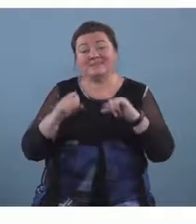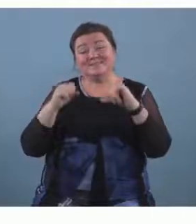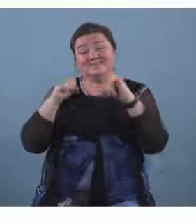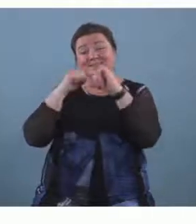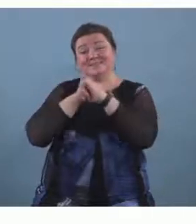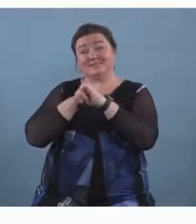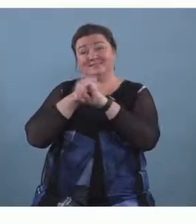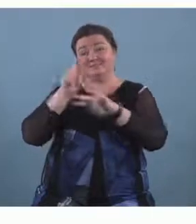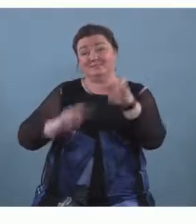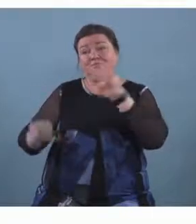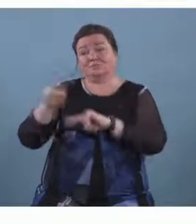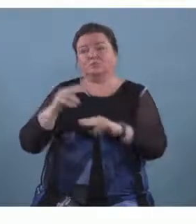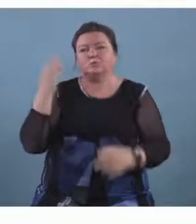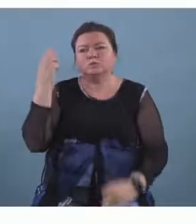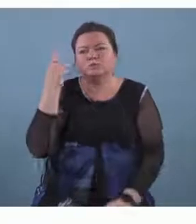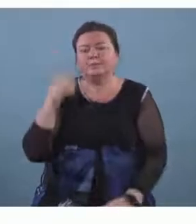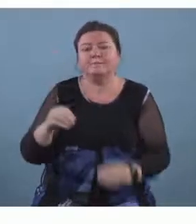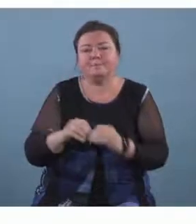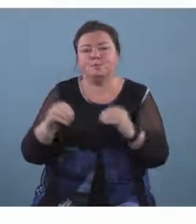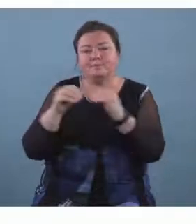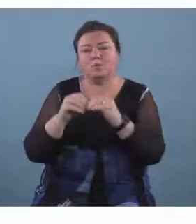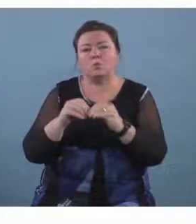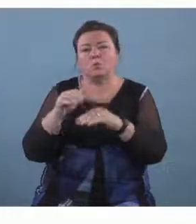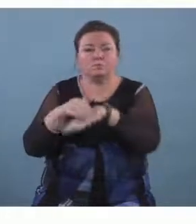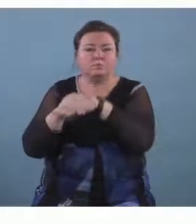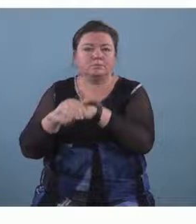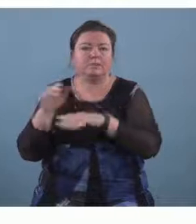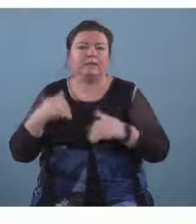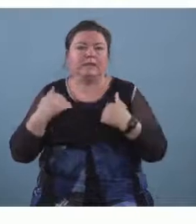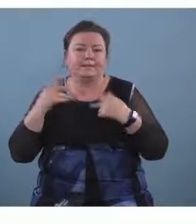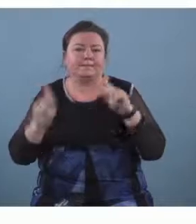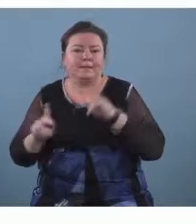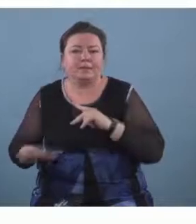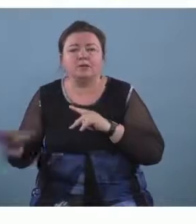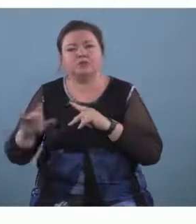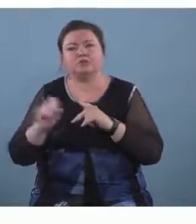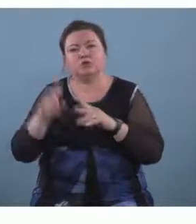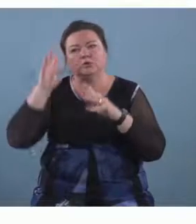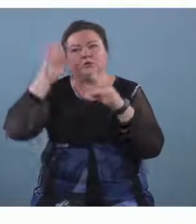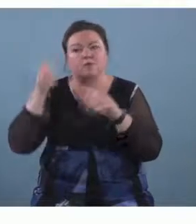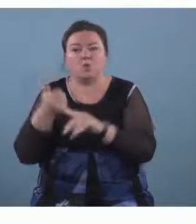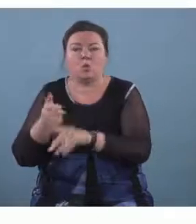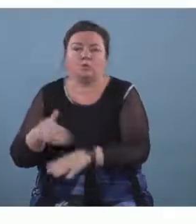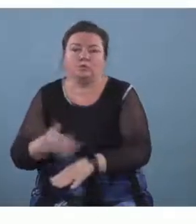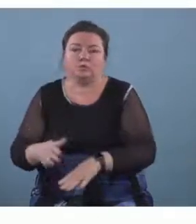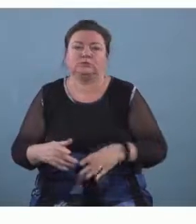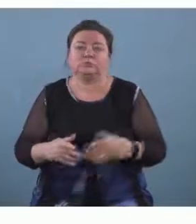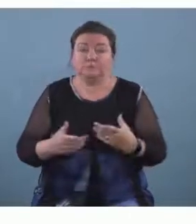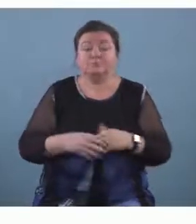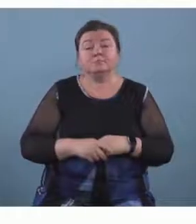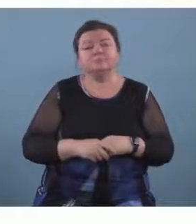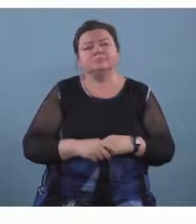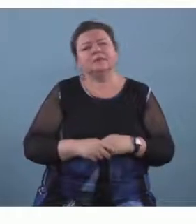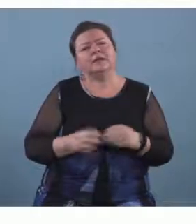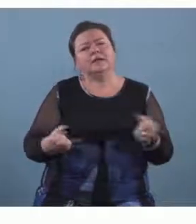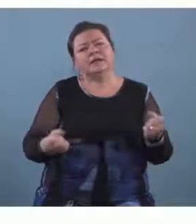more and more young people in the uk currently are creating their own music in their own bedroom but how many